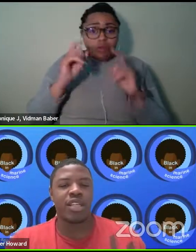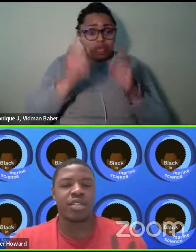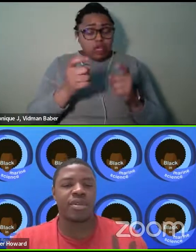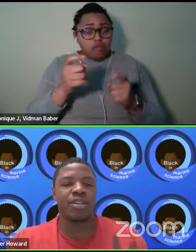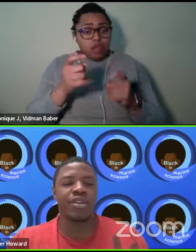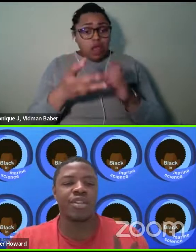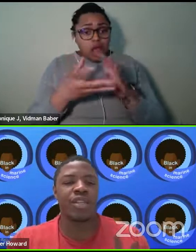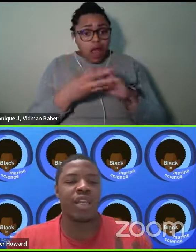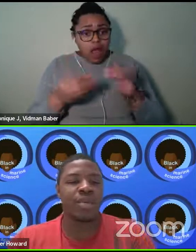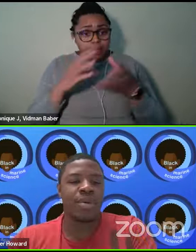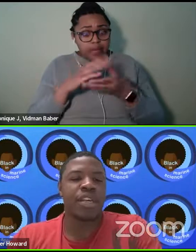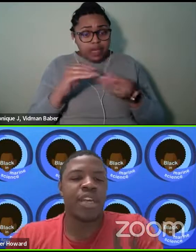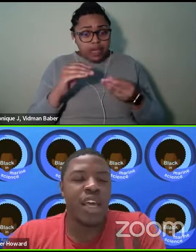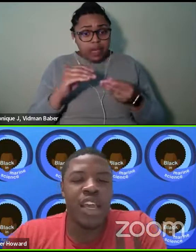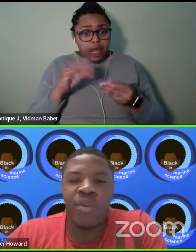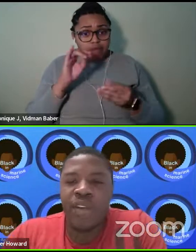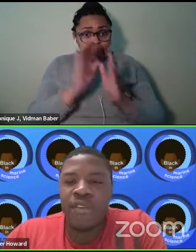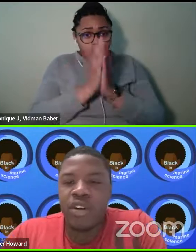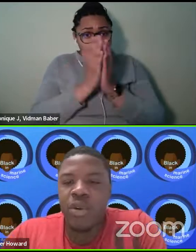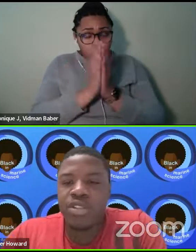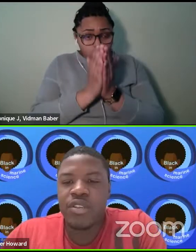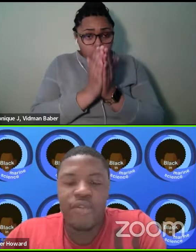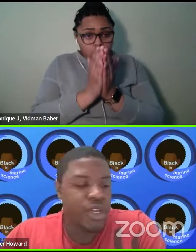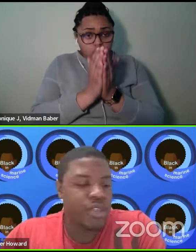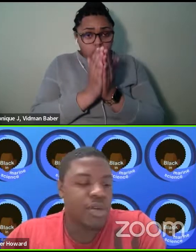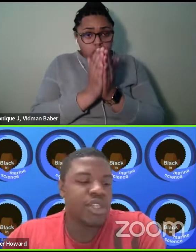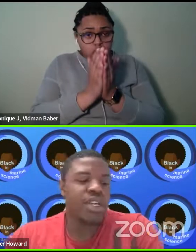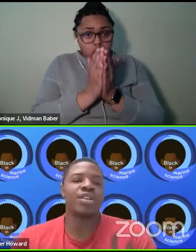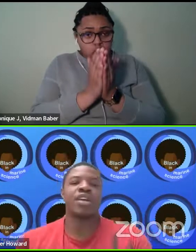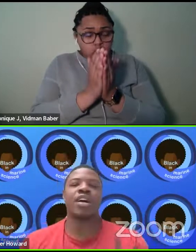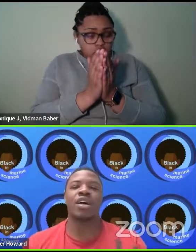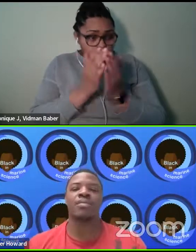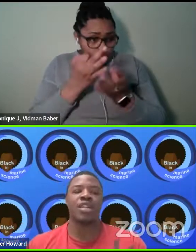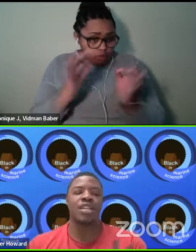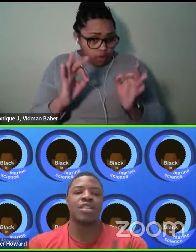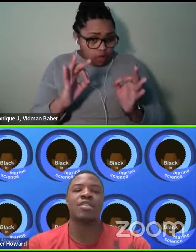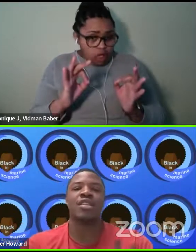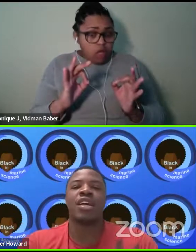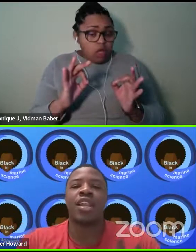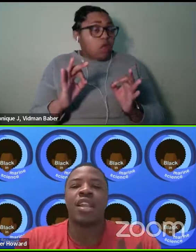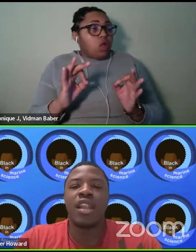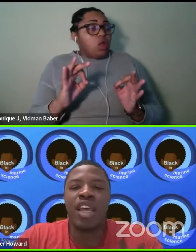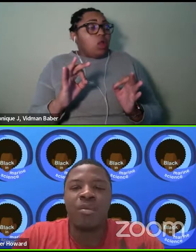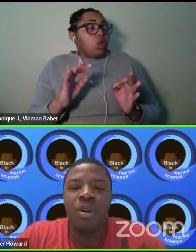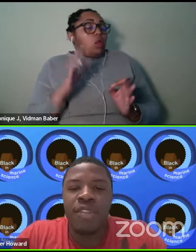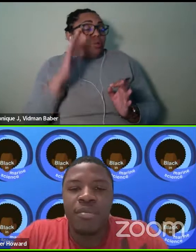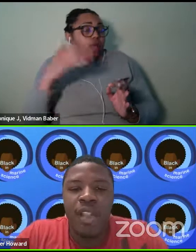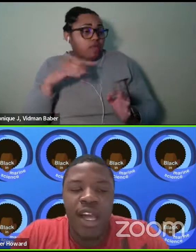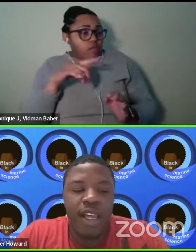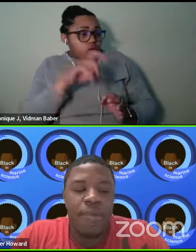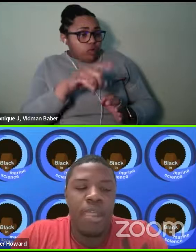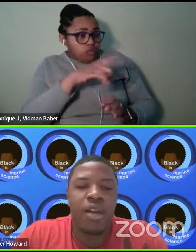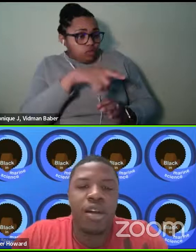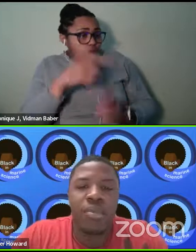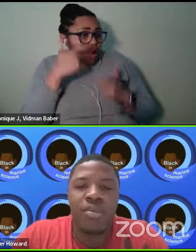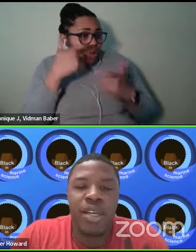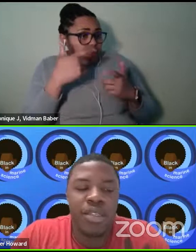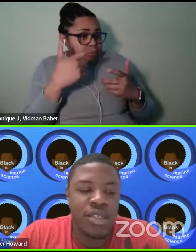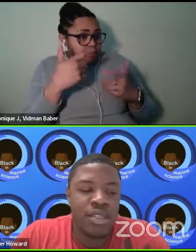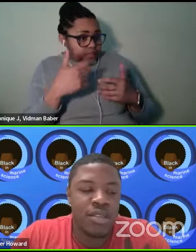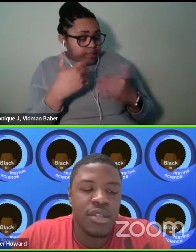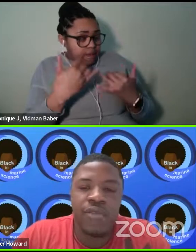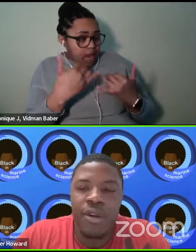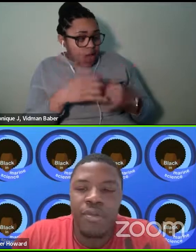Mermaid Kinsey for Victor of the Deep, and we have a question for you guys watching there. Um, it is, name one of the Black, um,